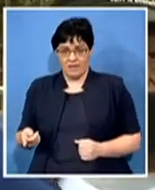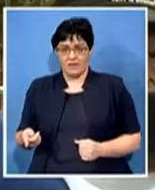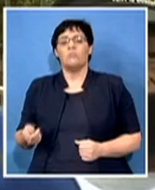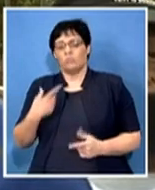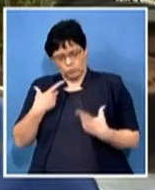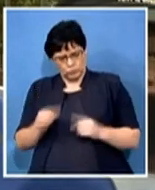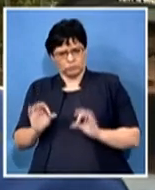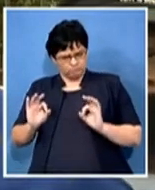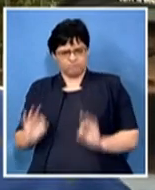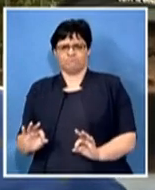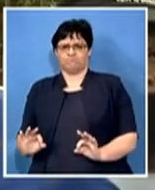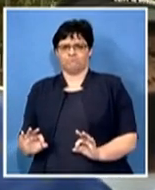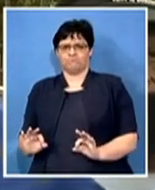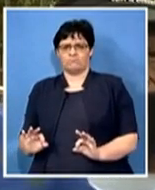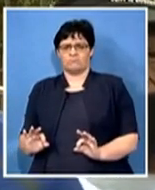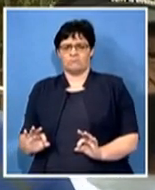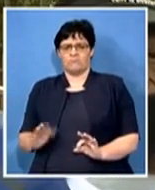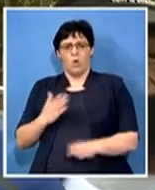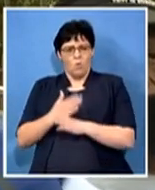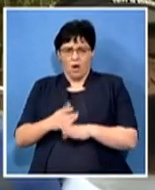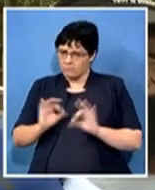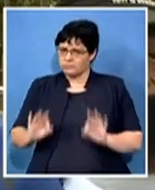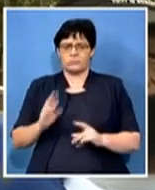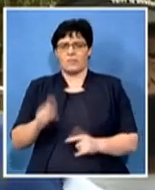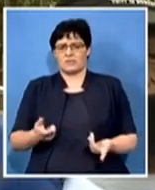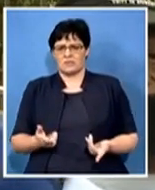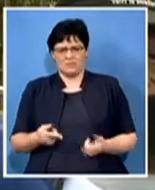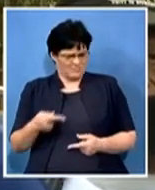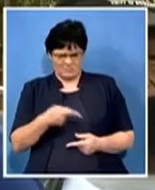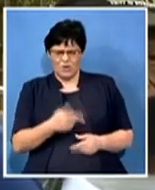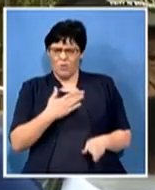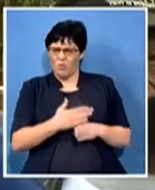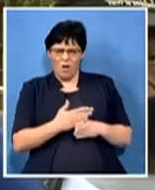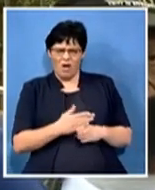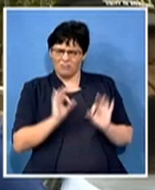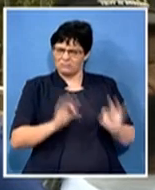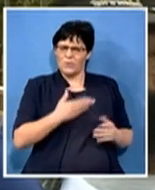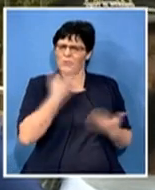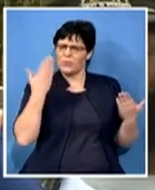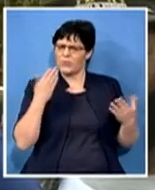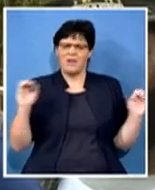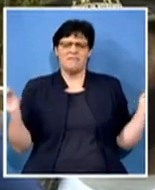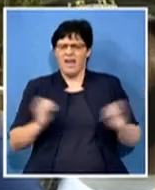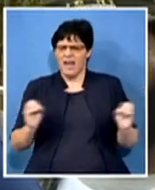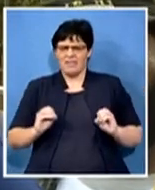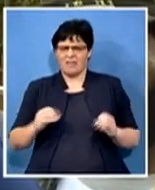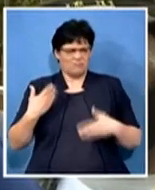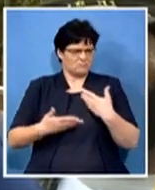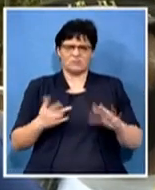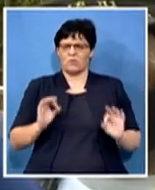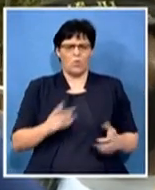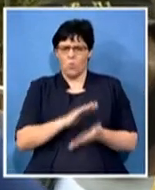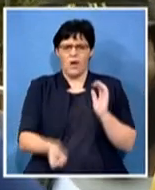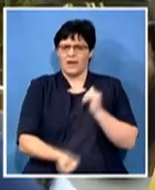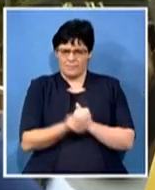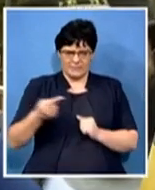And there is nothing efficient and there's nothing diligent about what happened with regard to the asbestos